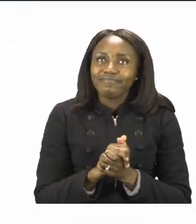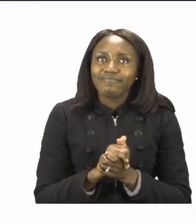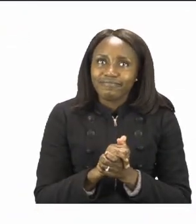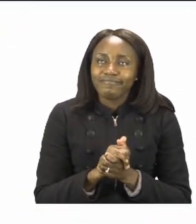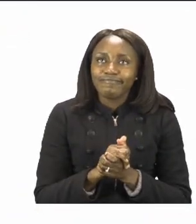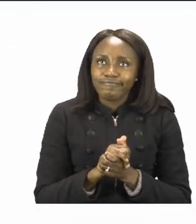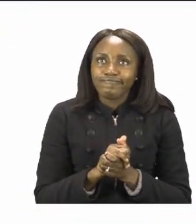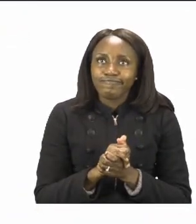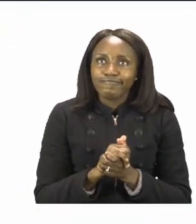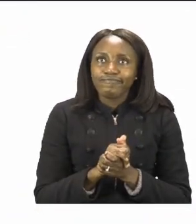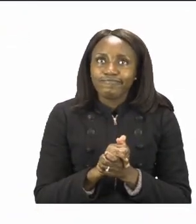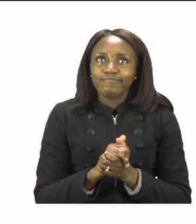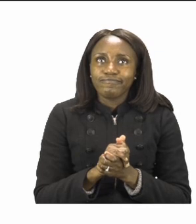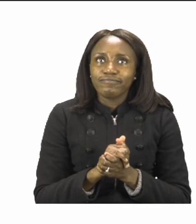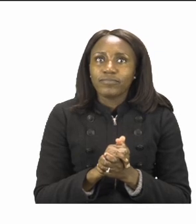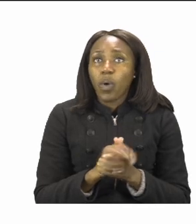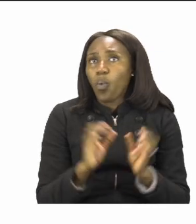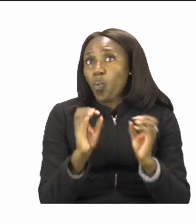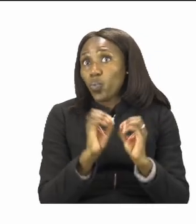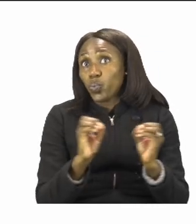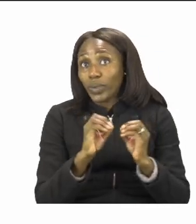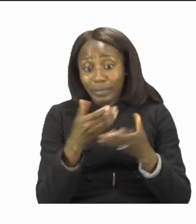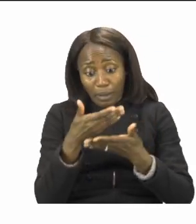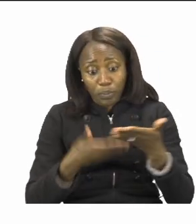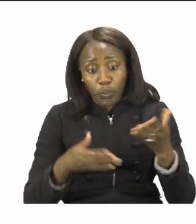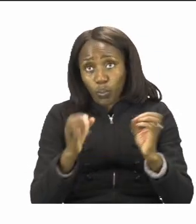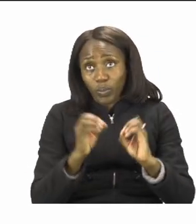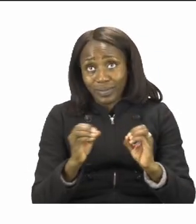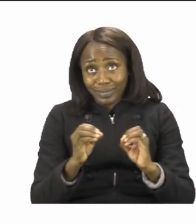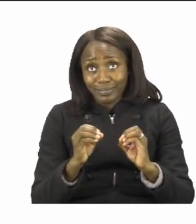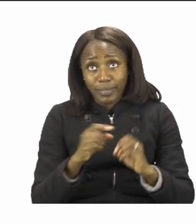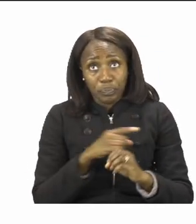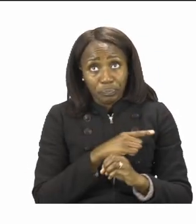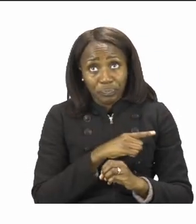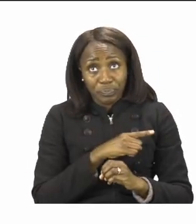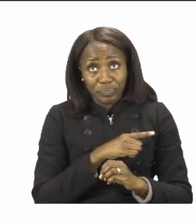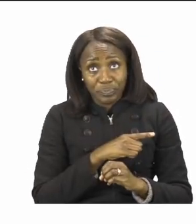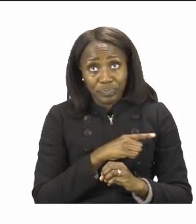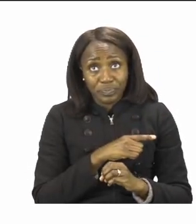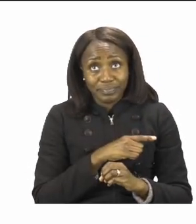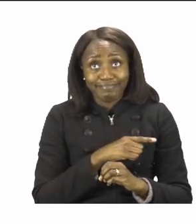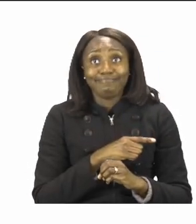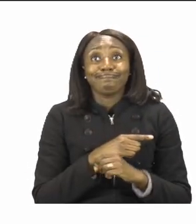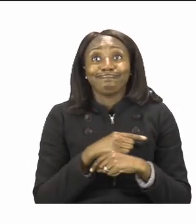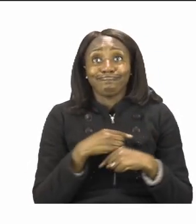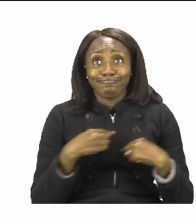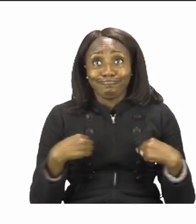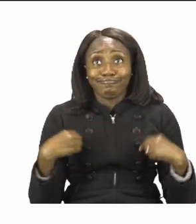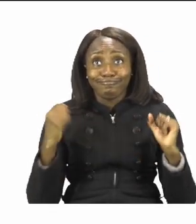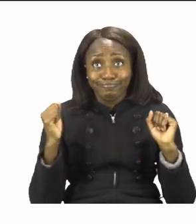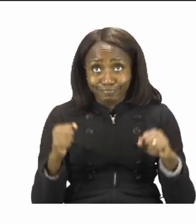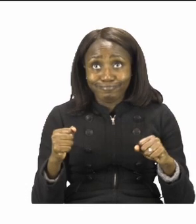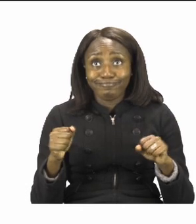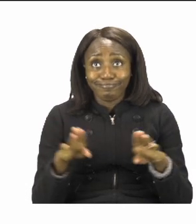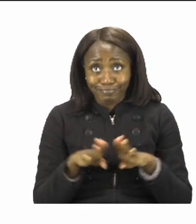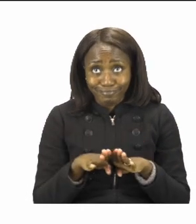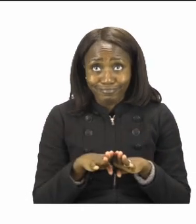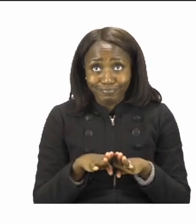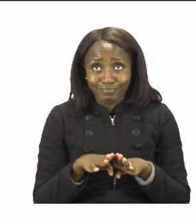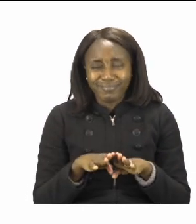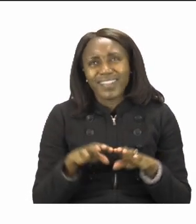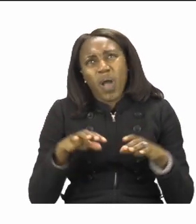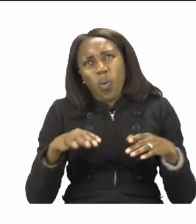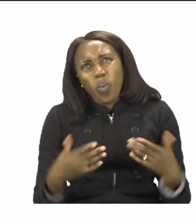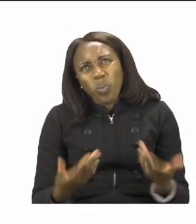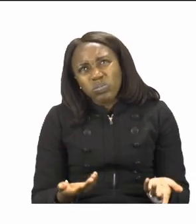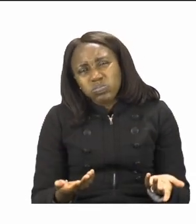24 there's nothing on there. That's because it's going to be your job to fill it in. How you're